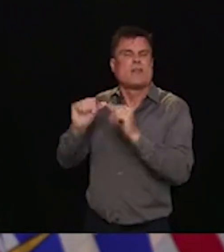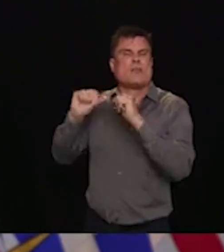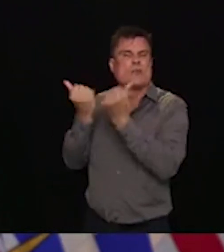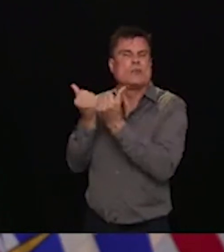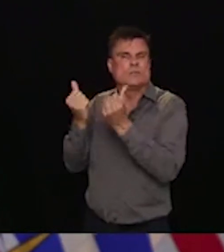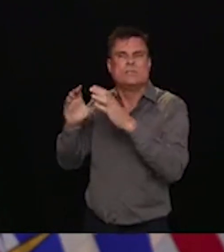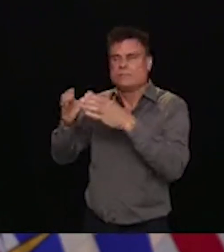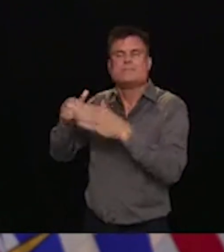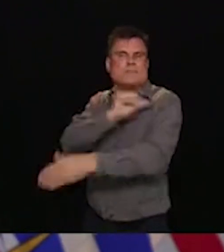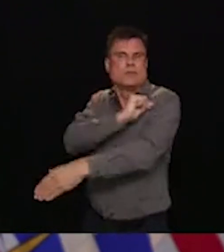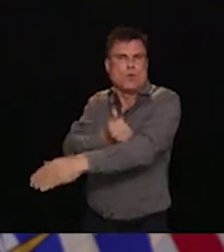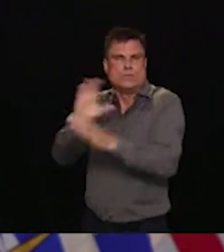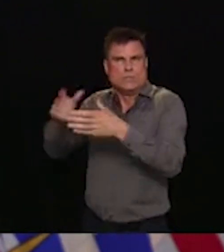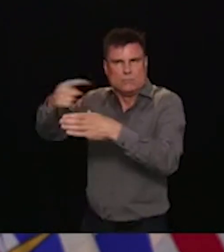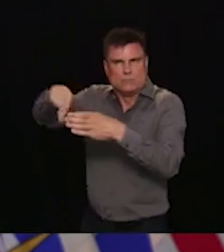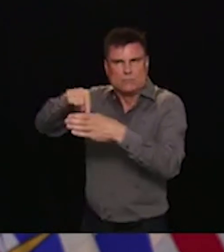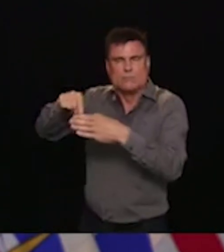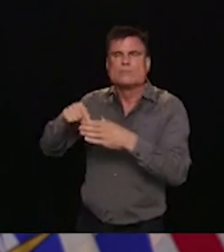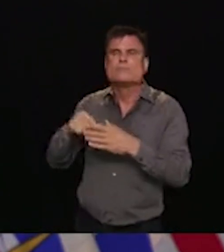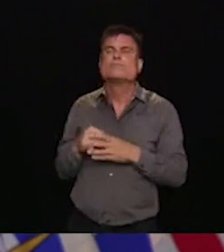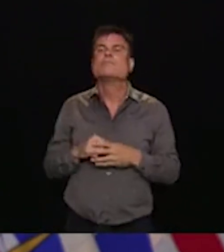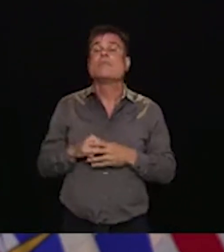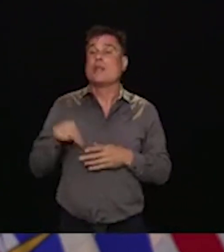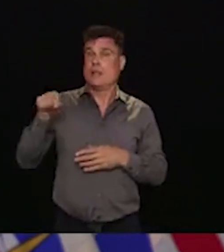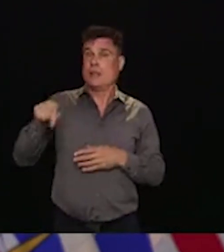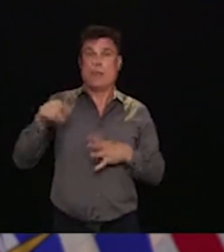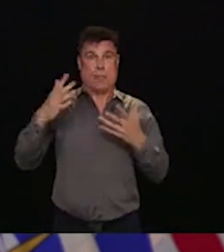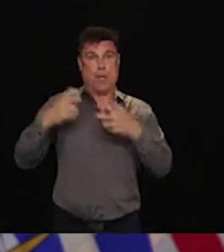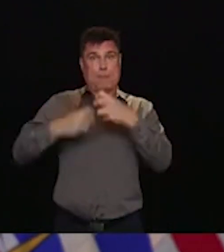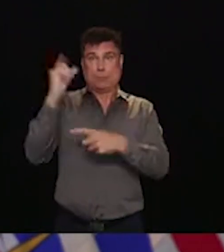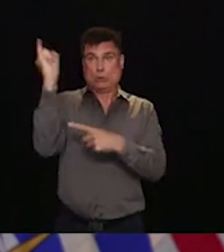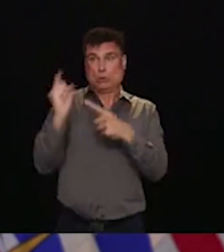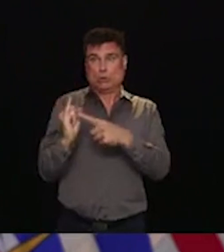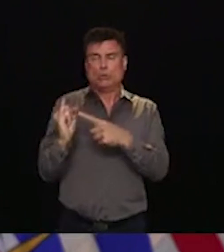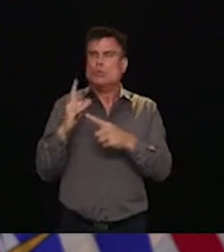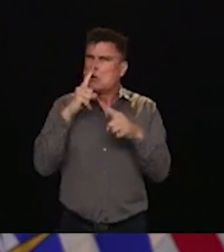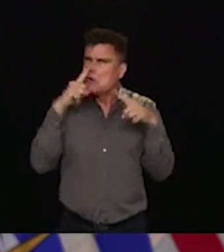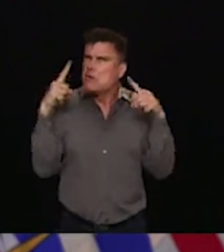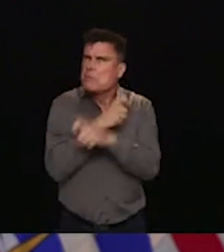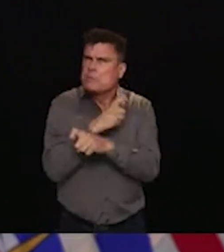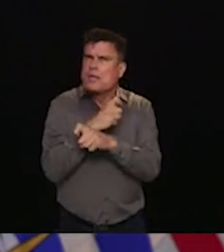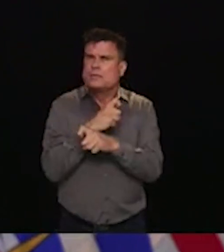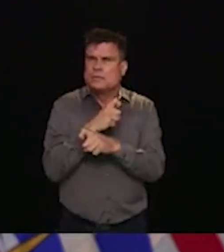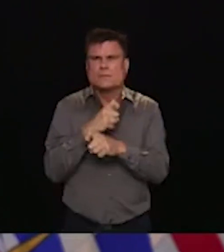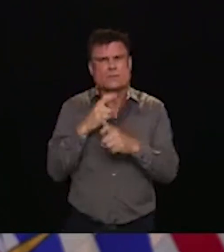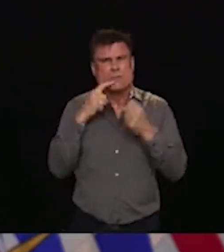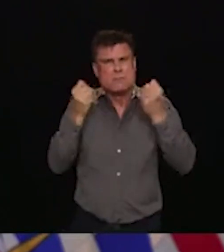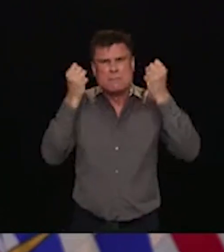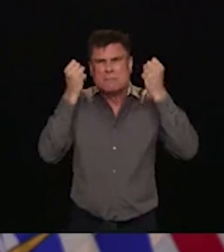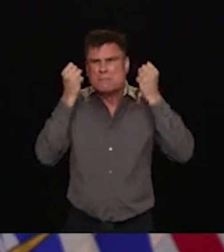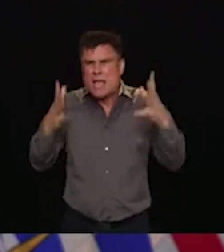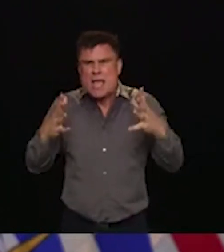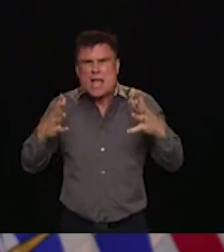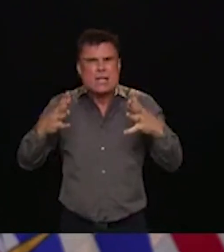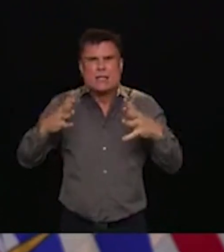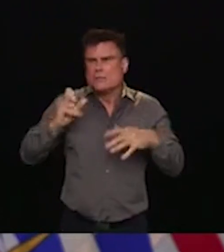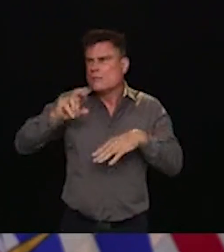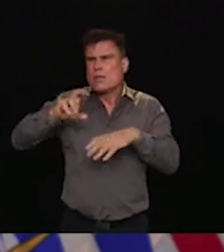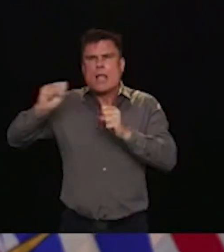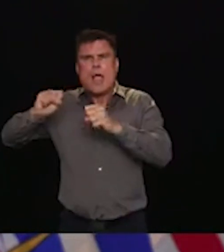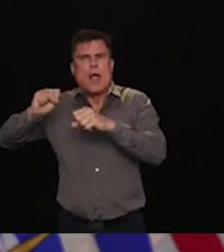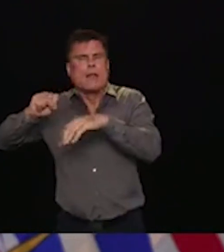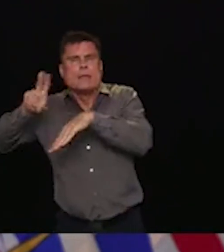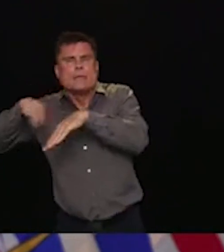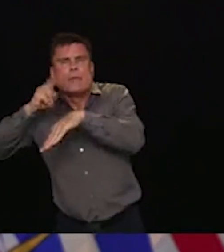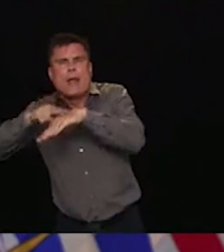national and global factors affecting cost and availability of insurance. This is a problem that has been identified by